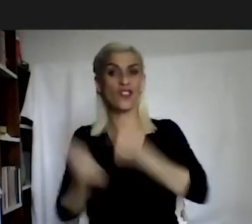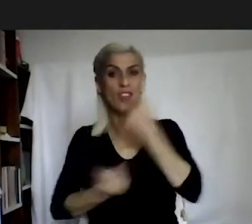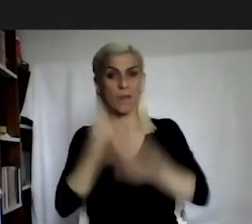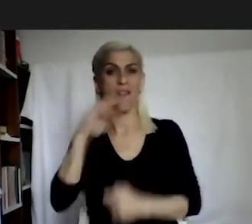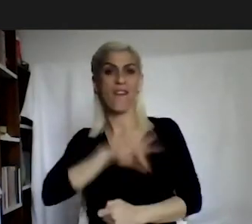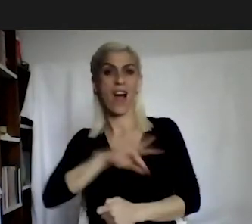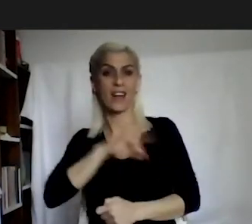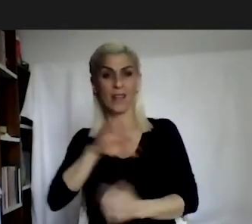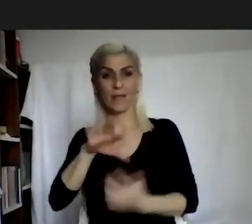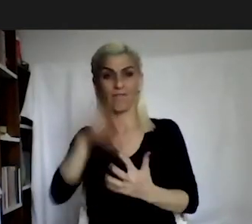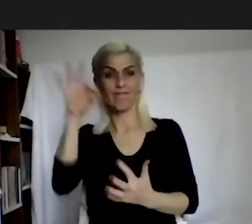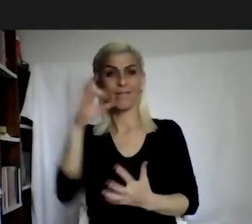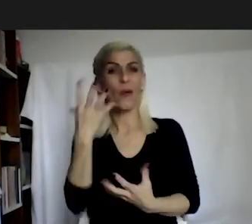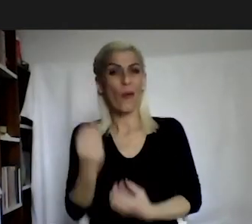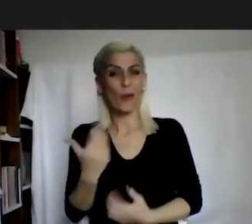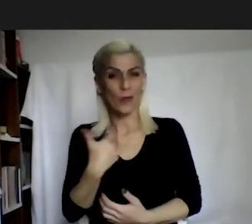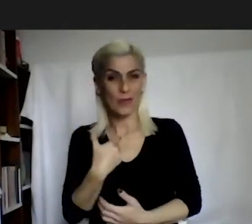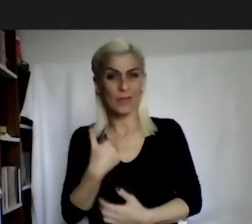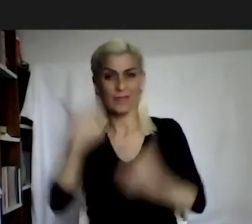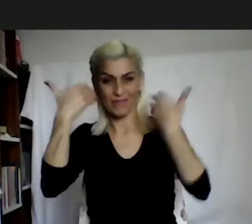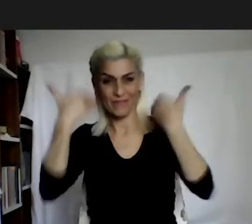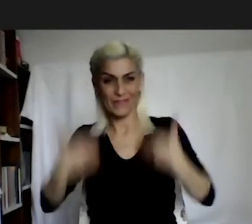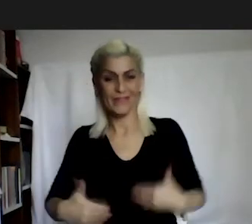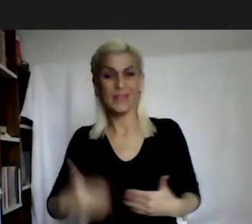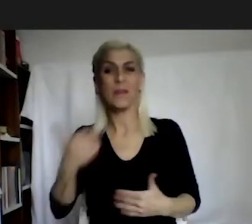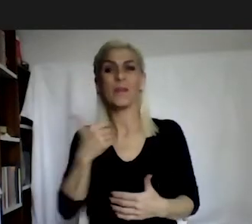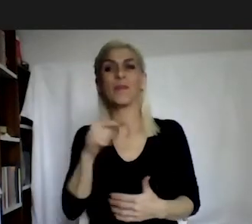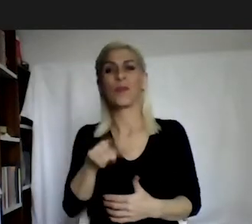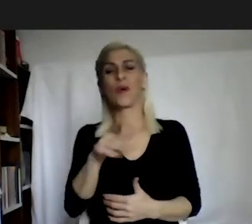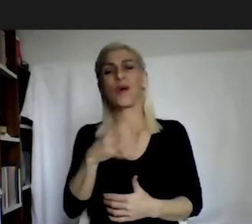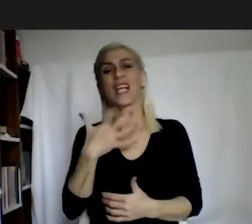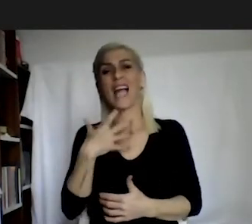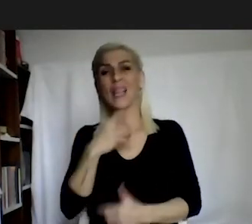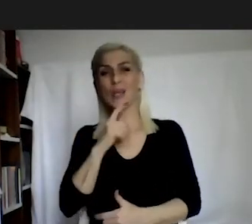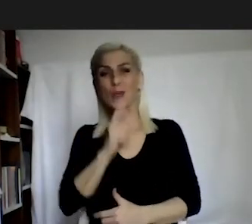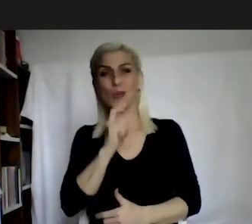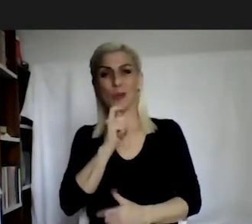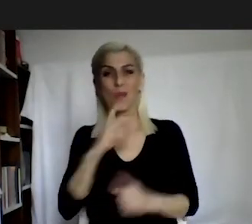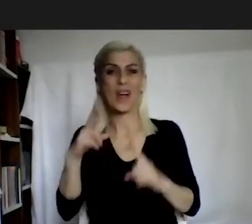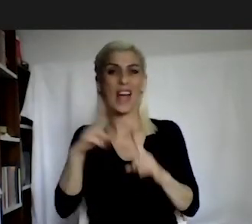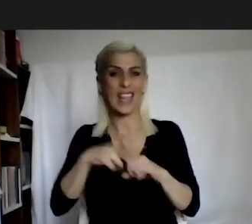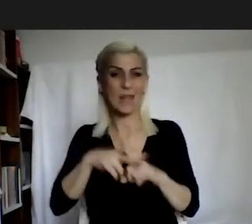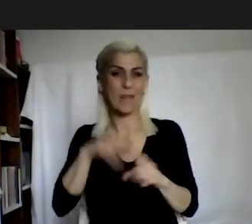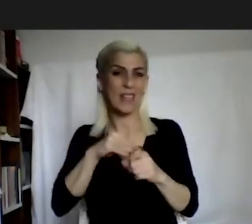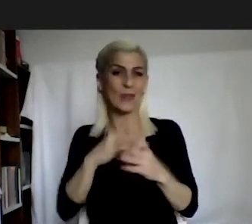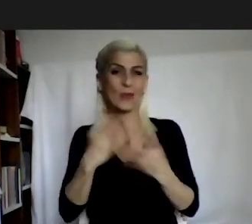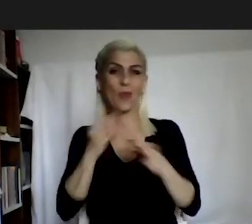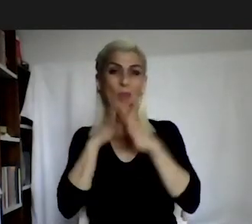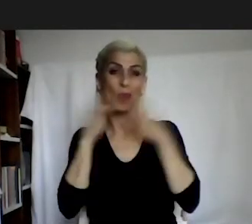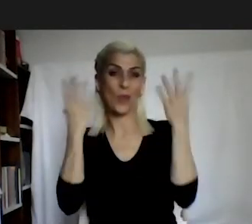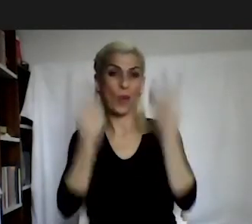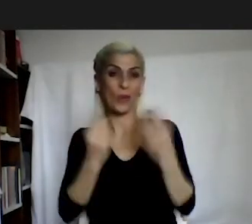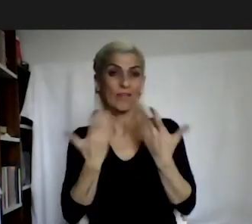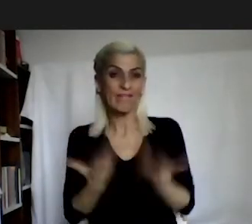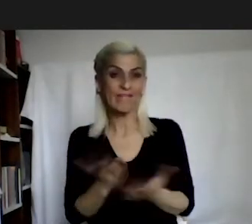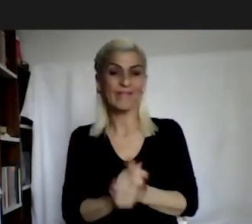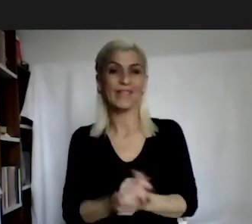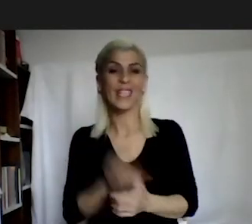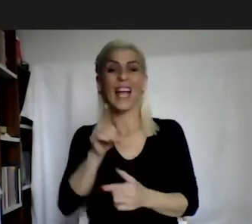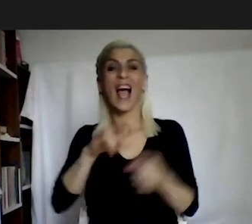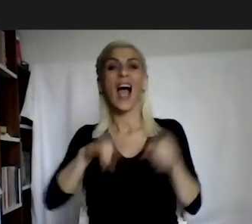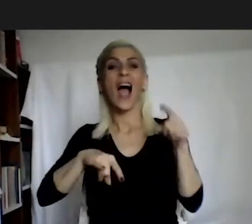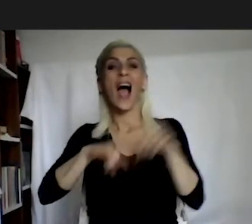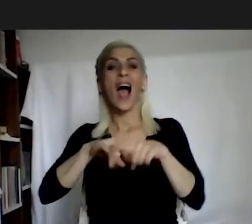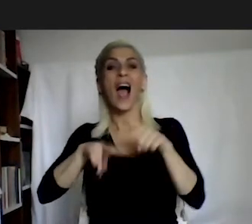Ulaş Karan. It's an honor to be a speaker in a panel moderated by Ulaş. We have